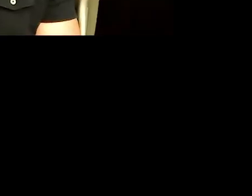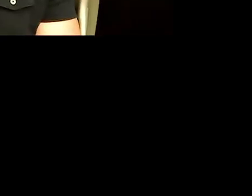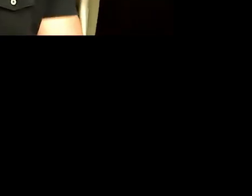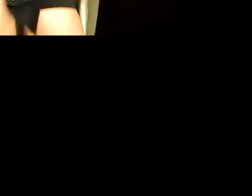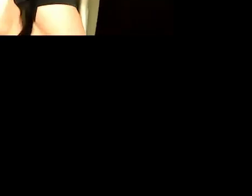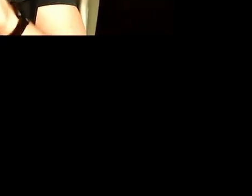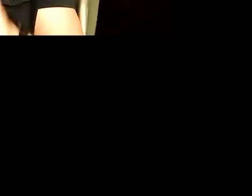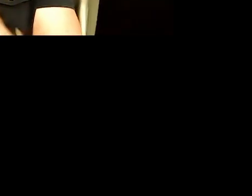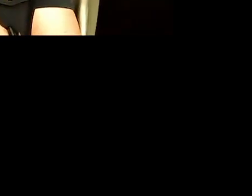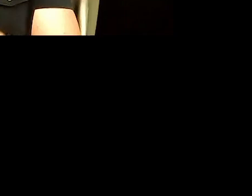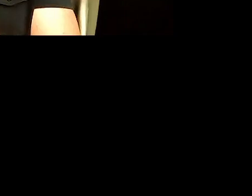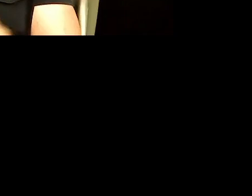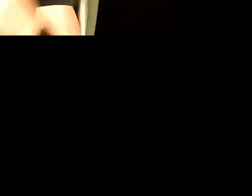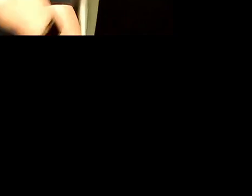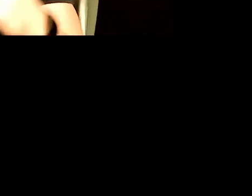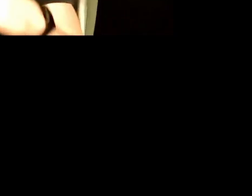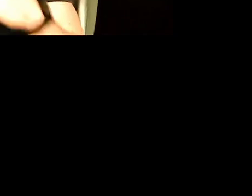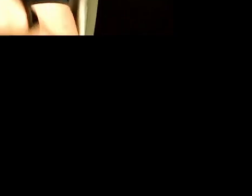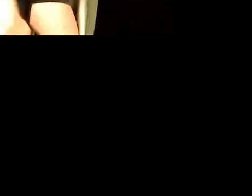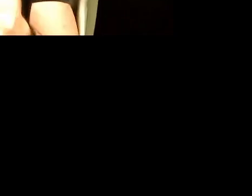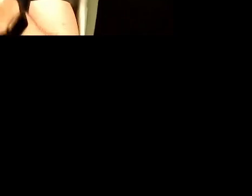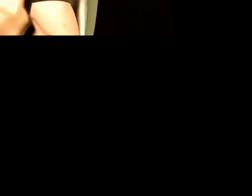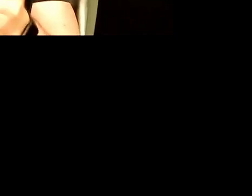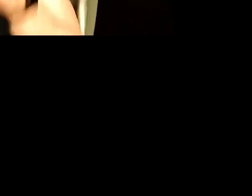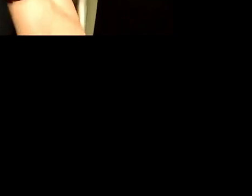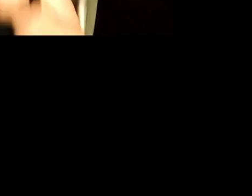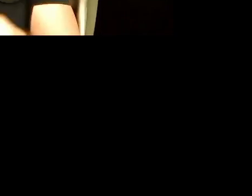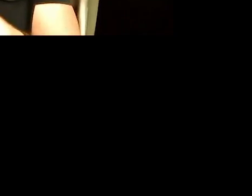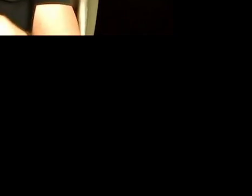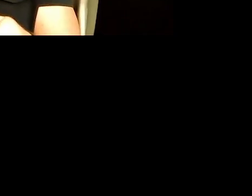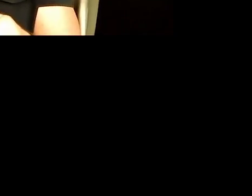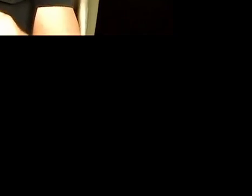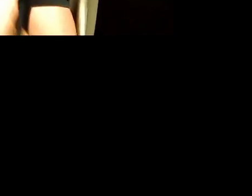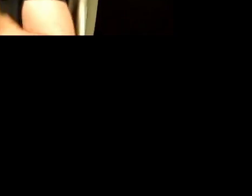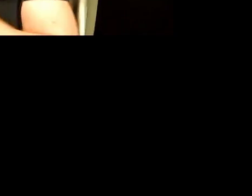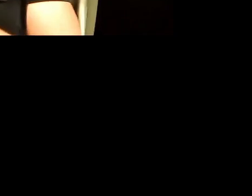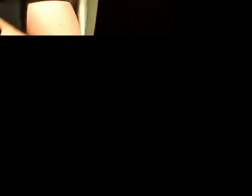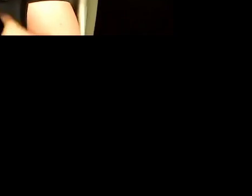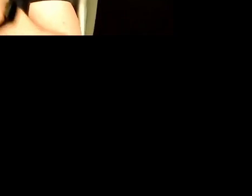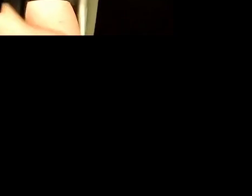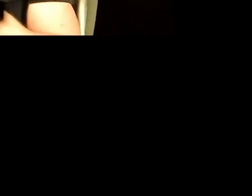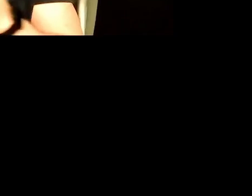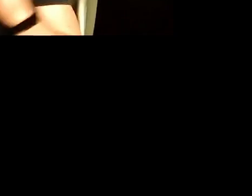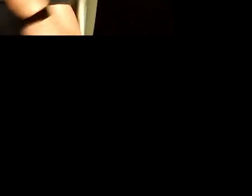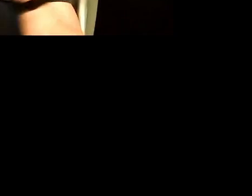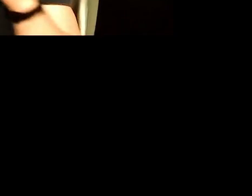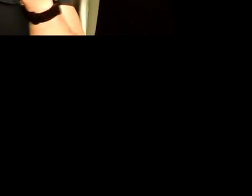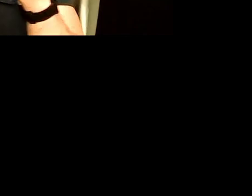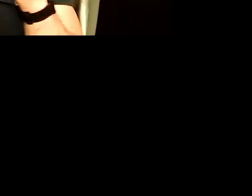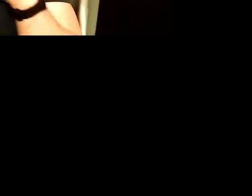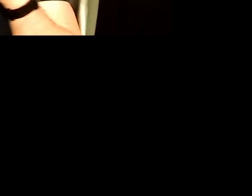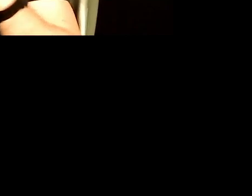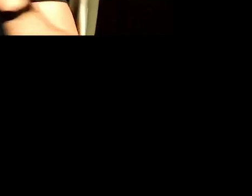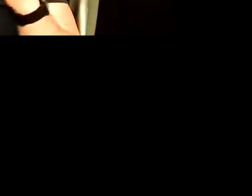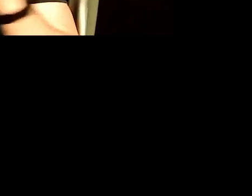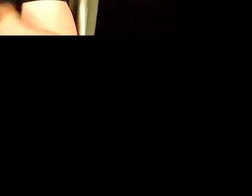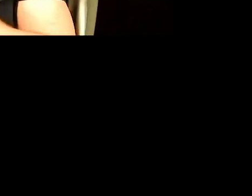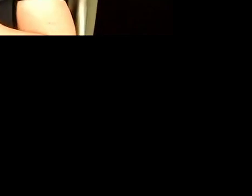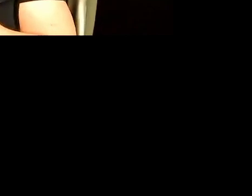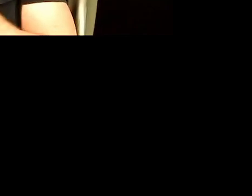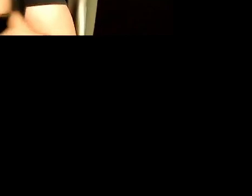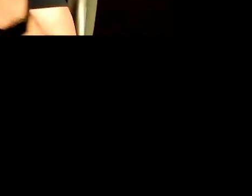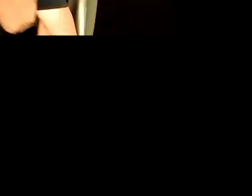what a resource you are personally. I love your perspective on equity, diversity, inclusion. We're